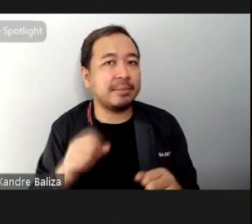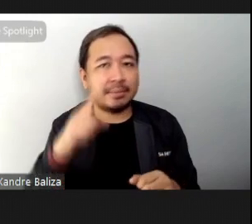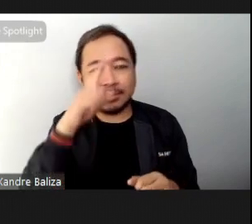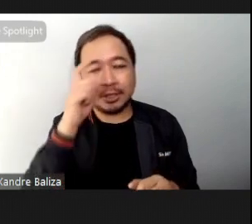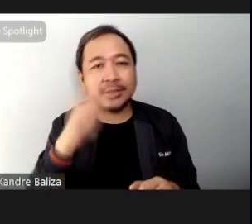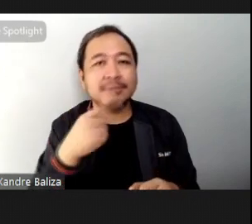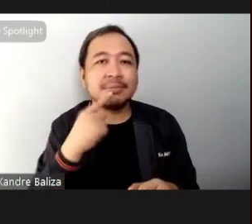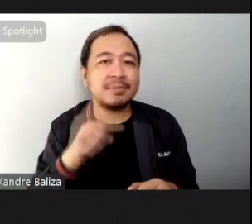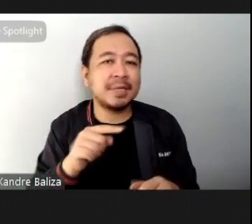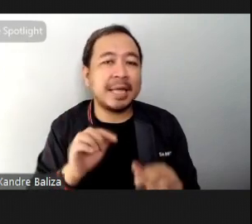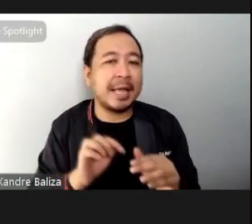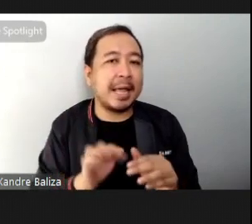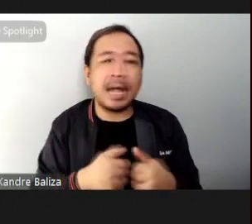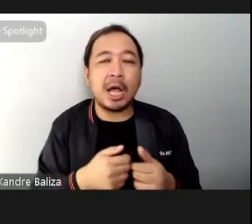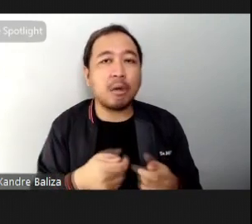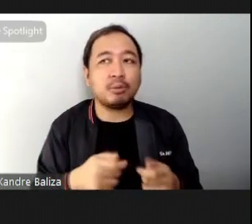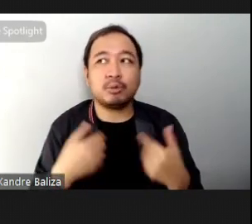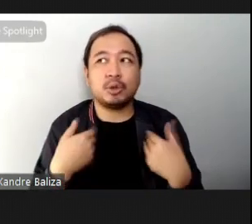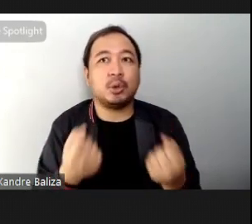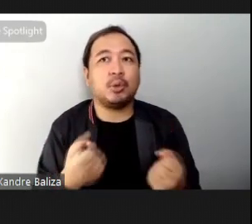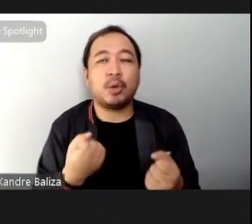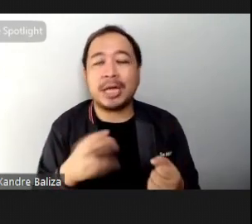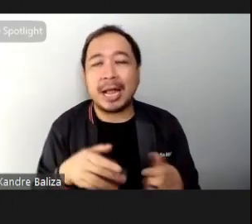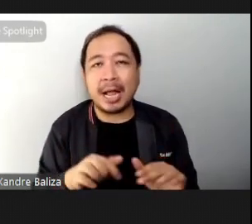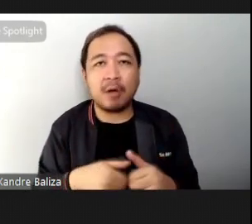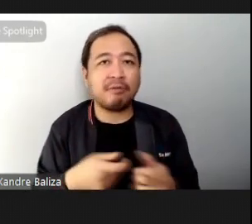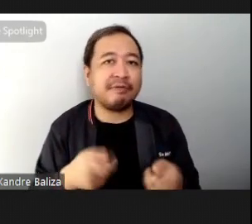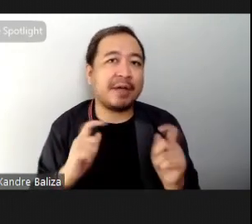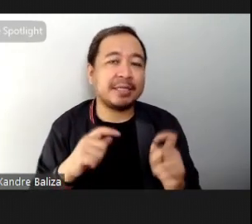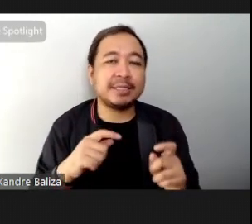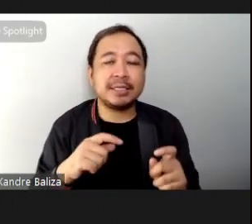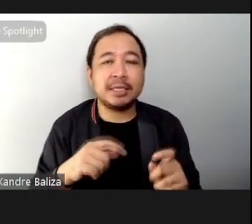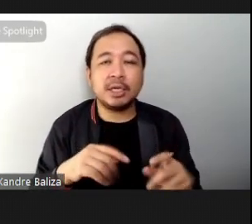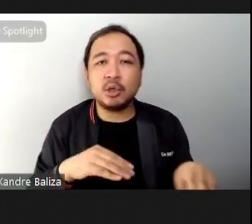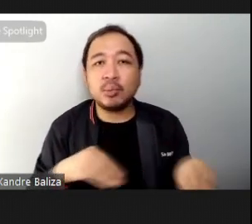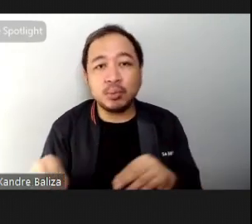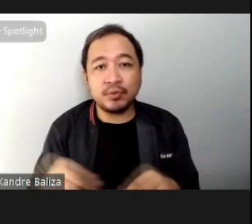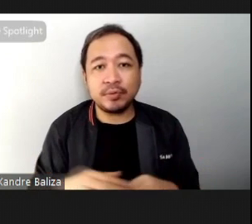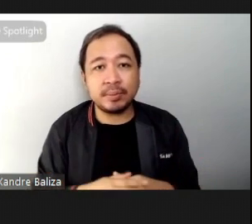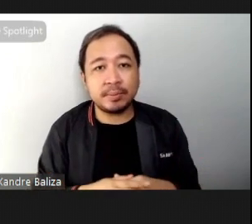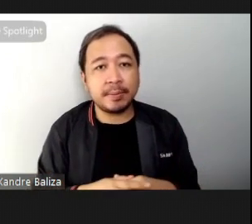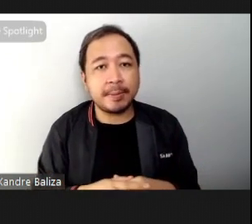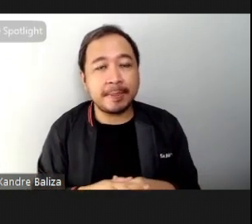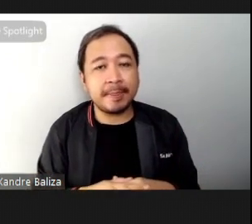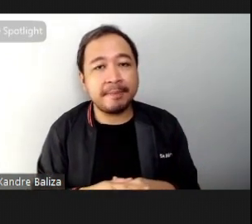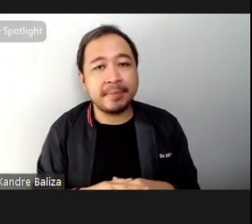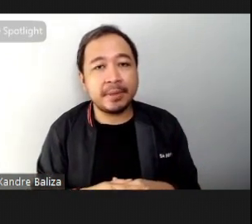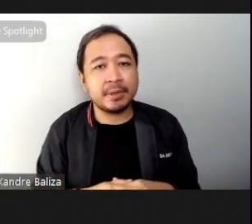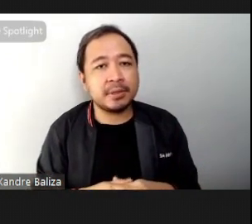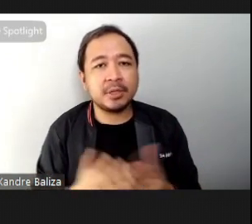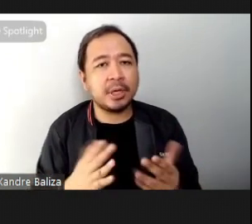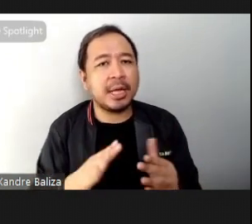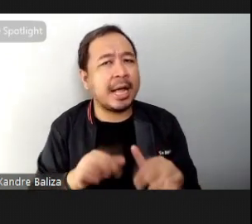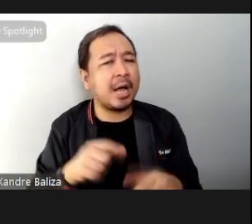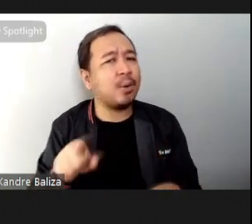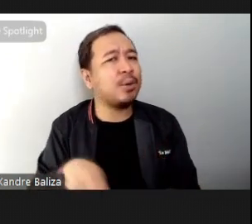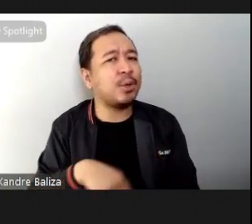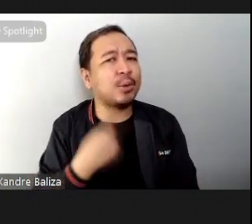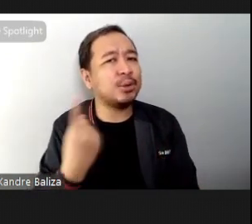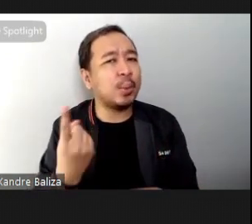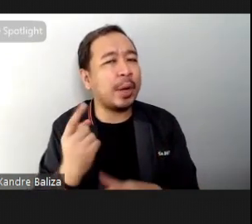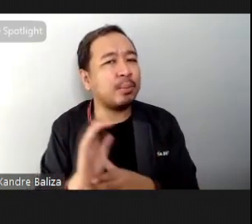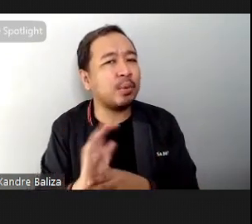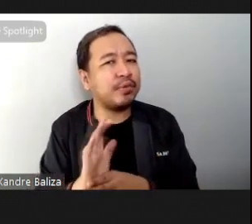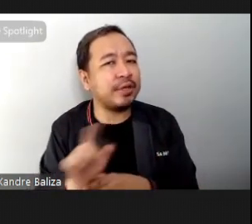of the group depending on how fast you swing it so think about it this way how long is one episode on Netflix for